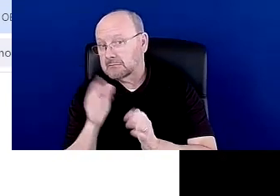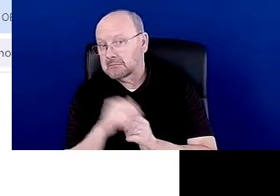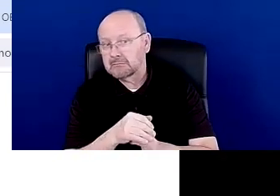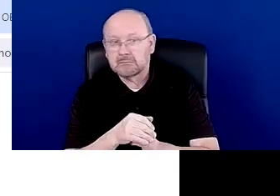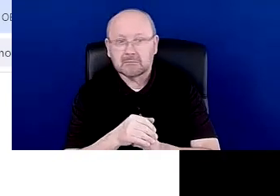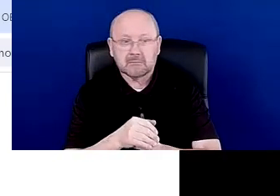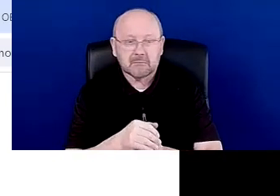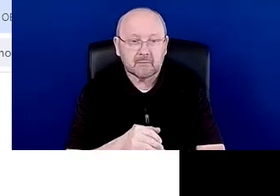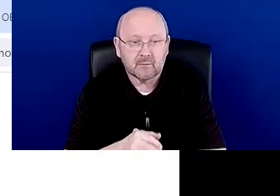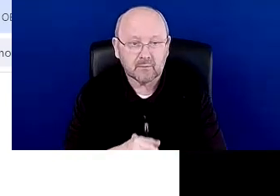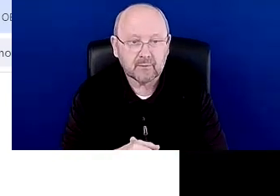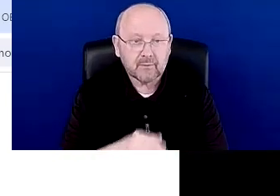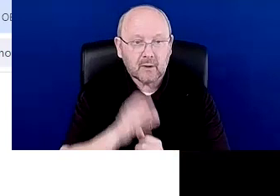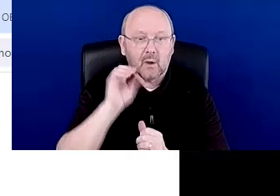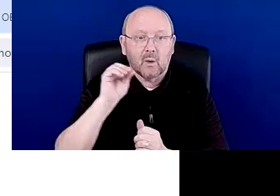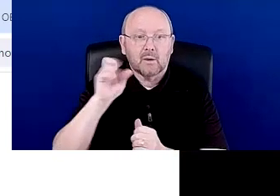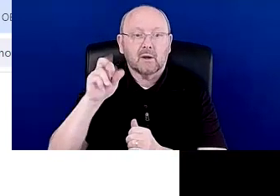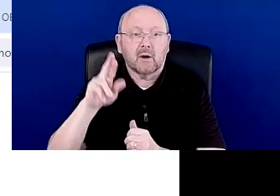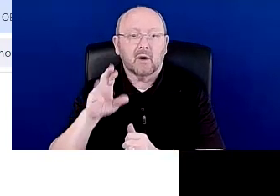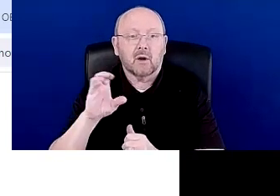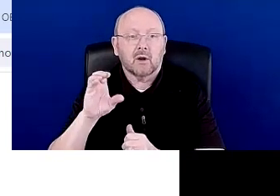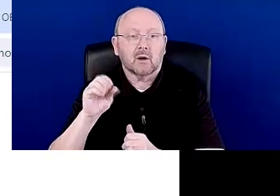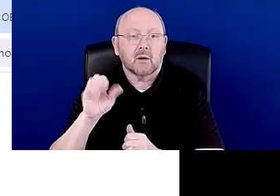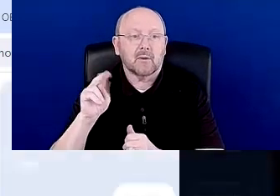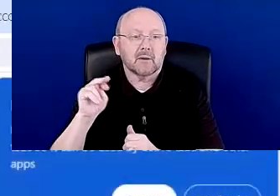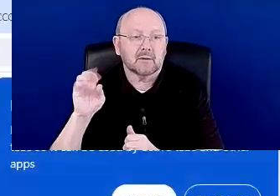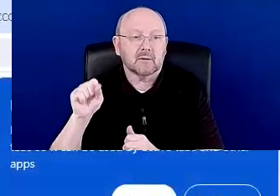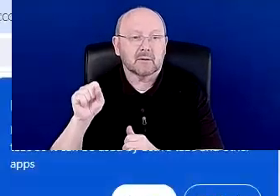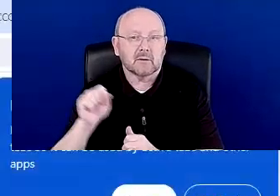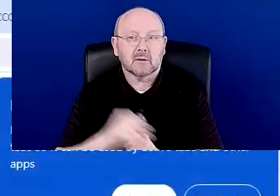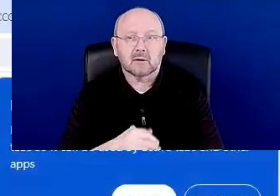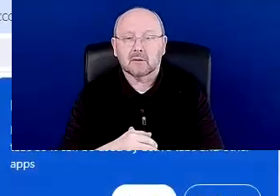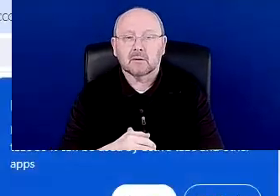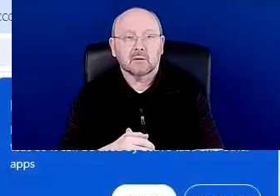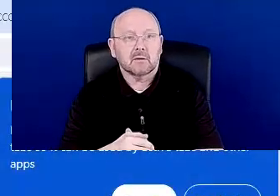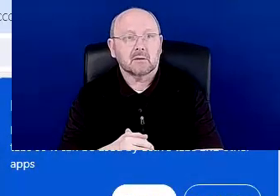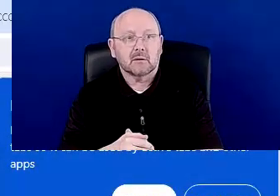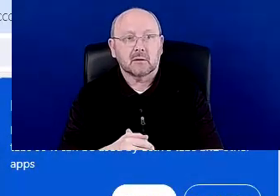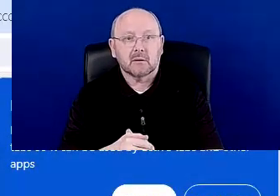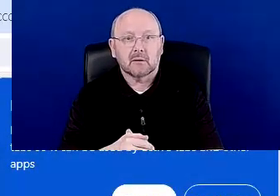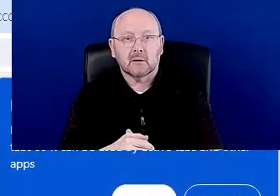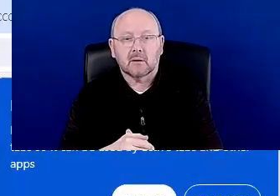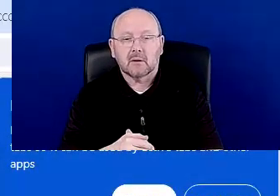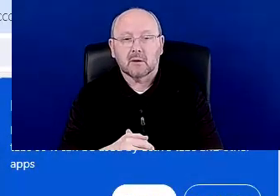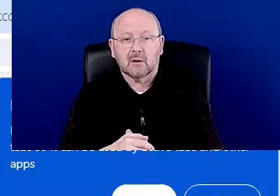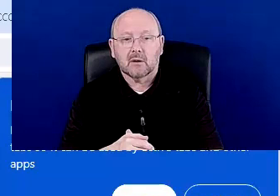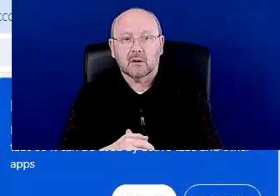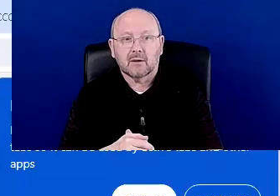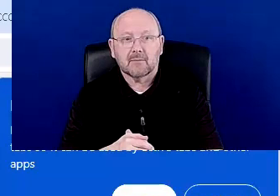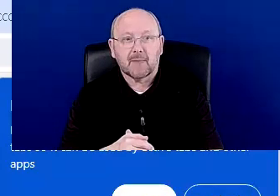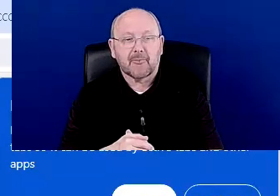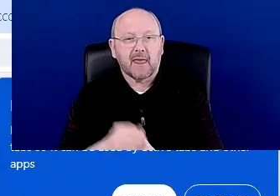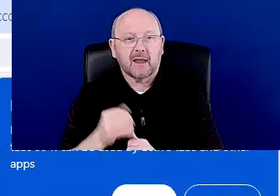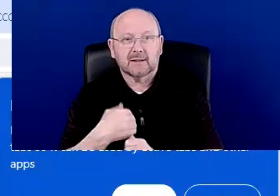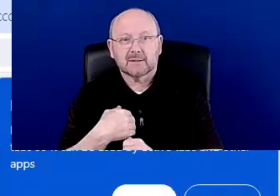Okay. OER Commons is, um, uh, just a massive repository or repository. Um,